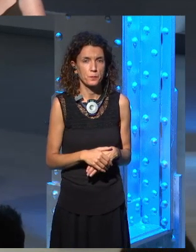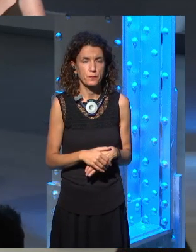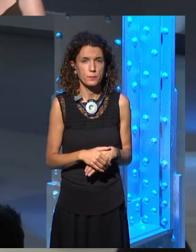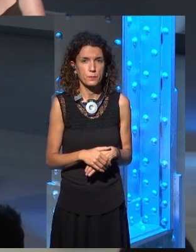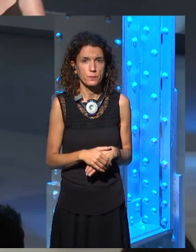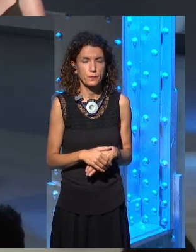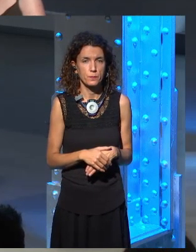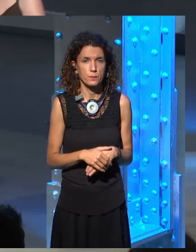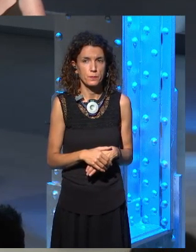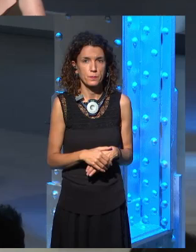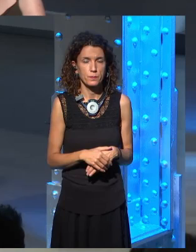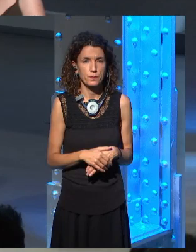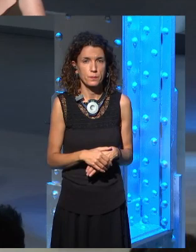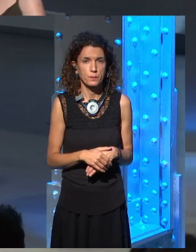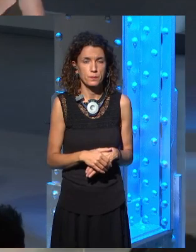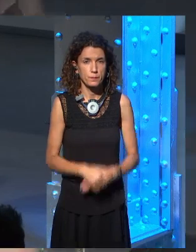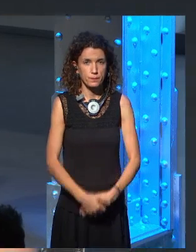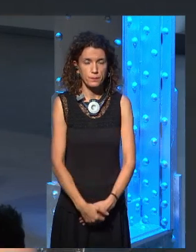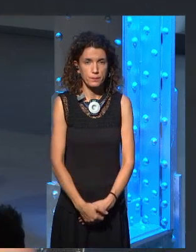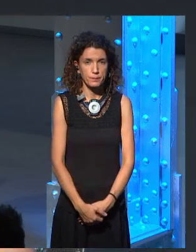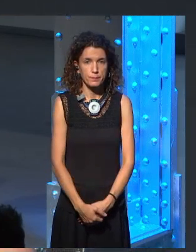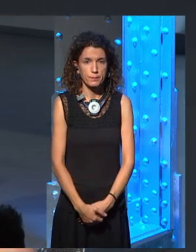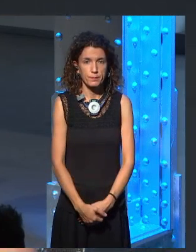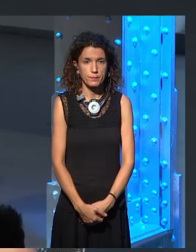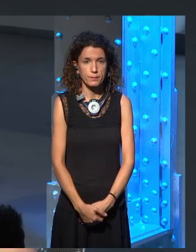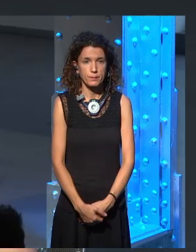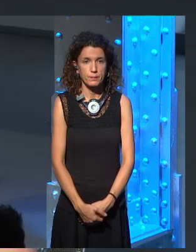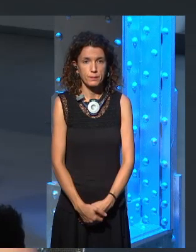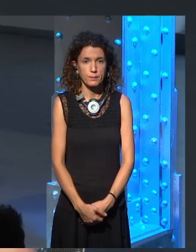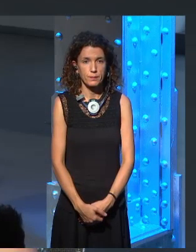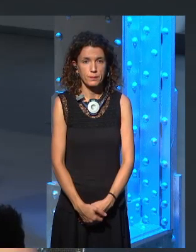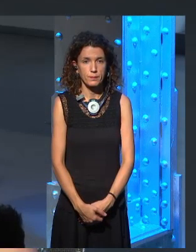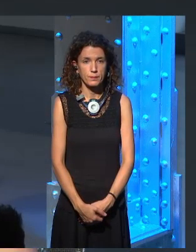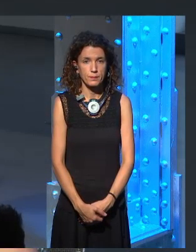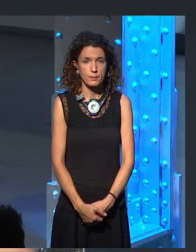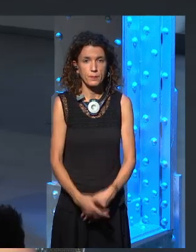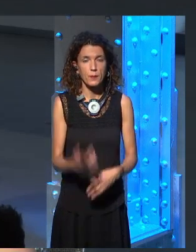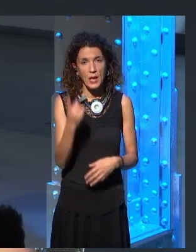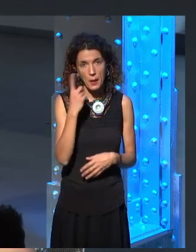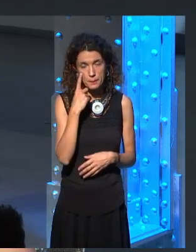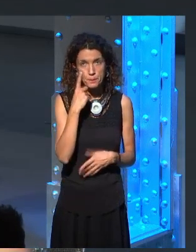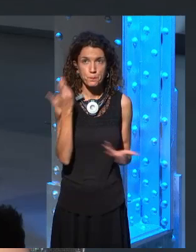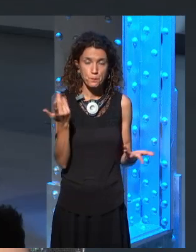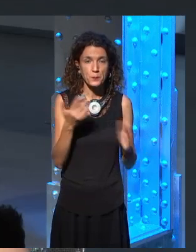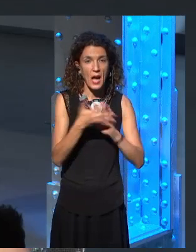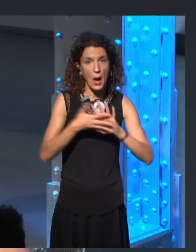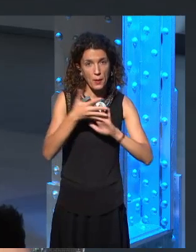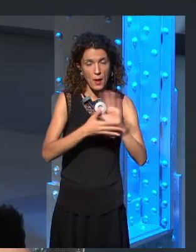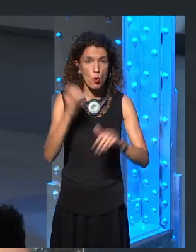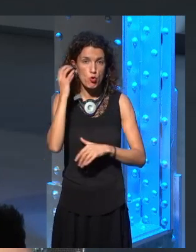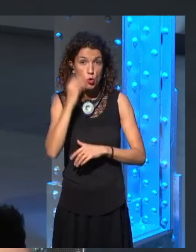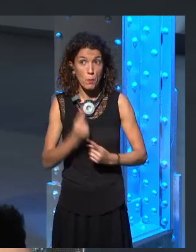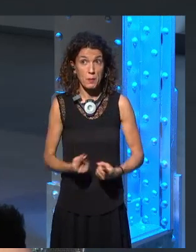know, something to be taken into account for the future? Well, when we, uh, first talked to George, I mean, uh,